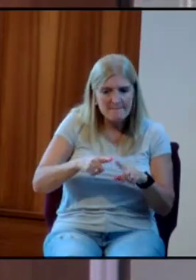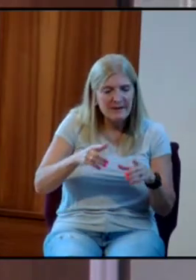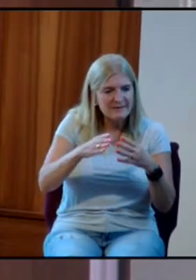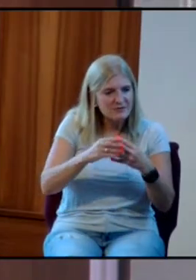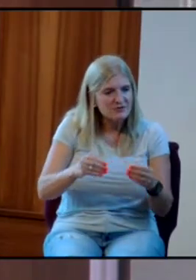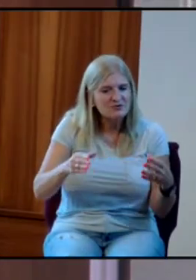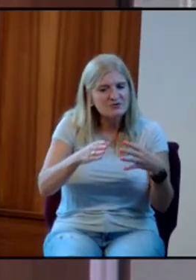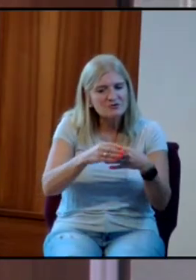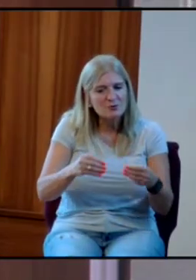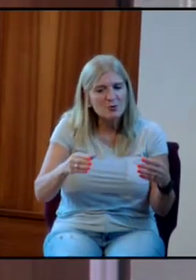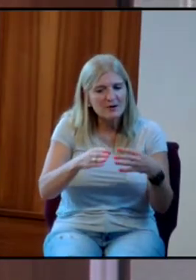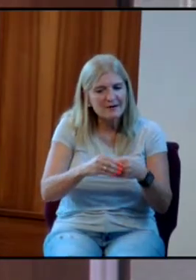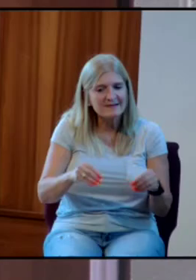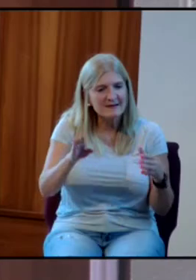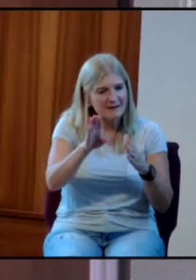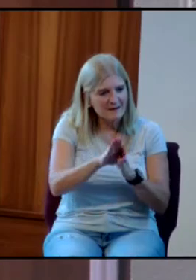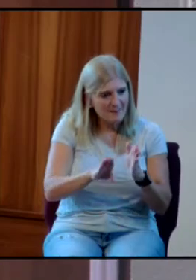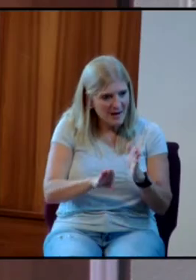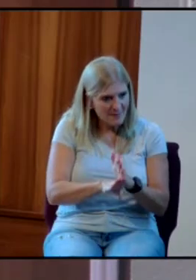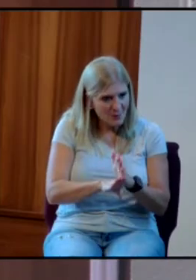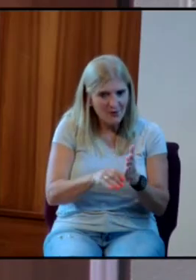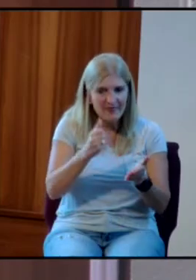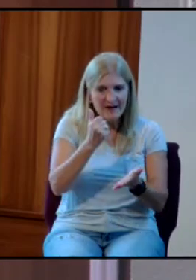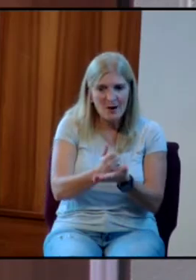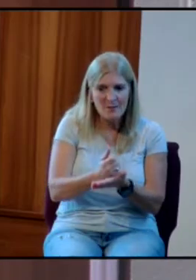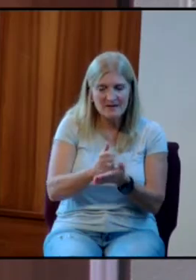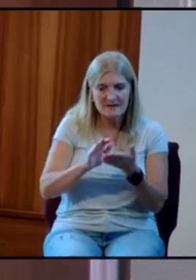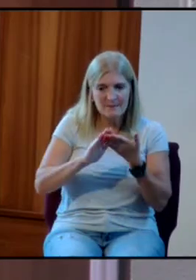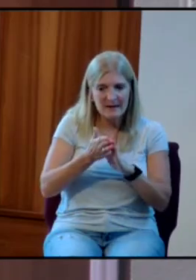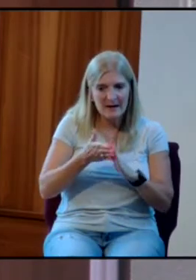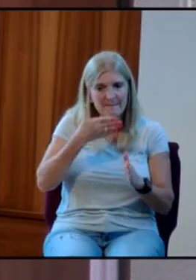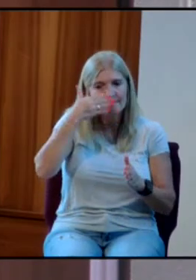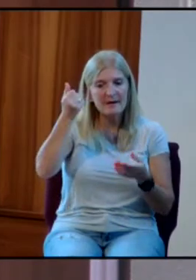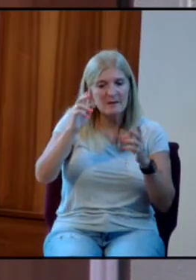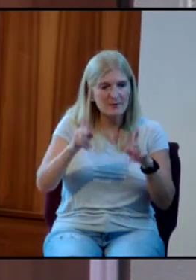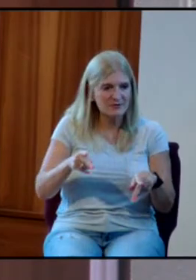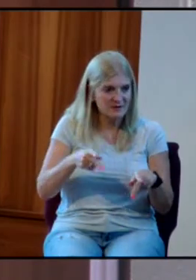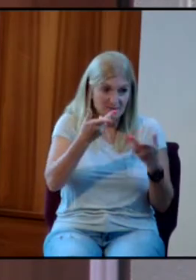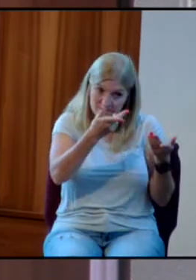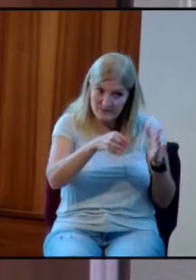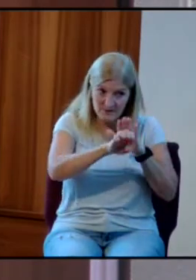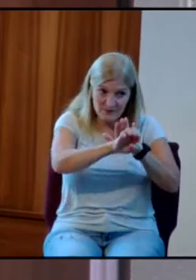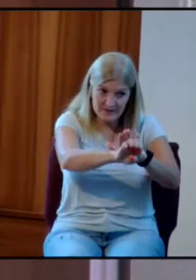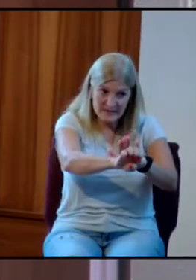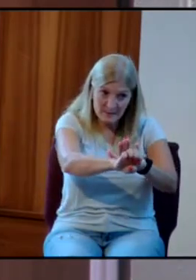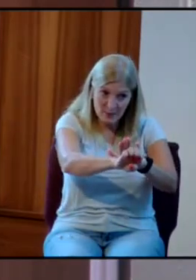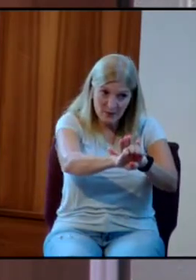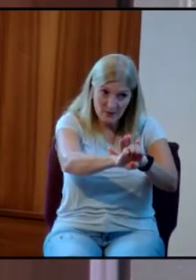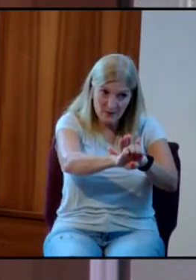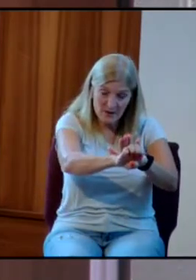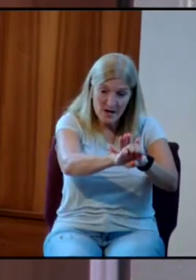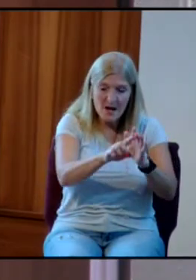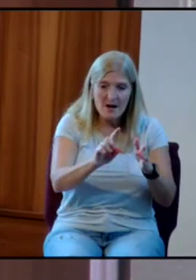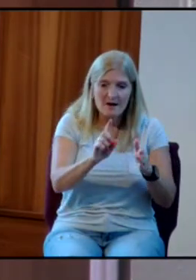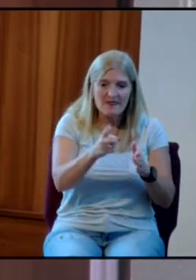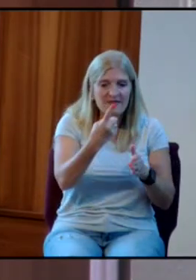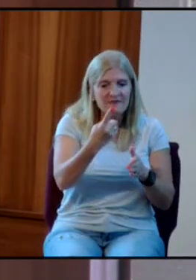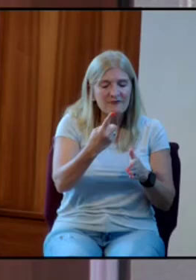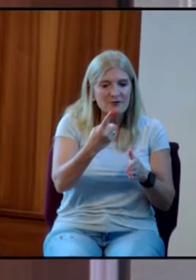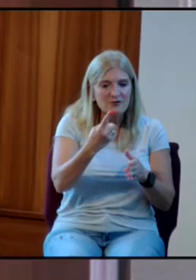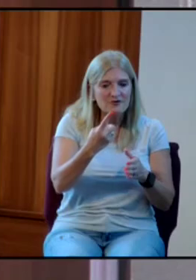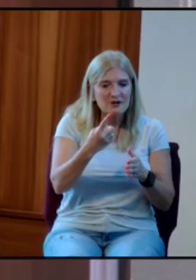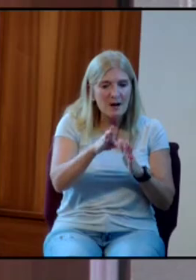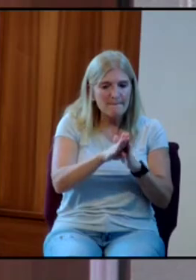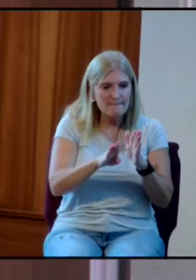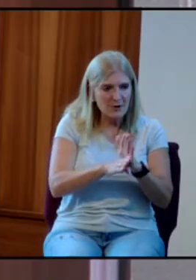the Bible that make us better people. For example, the very first story in the Bible is creation.